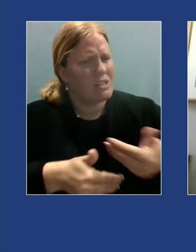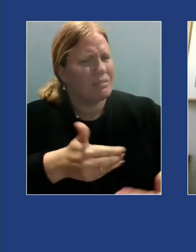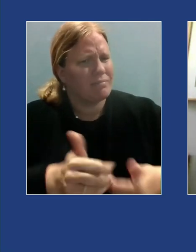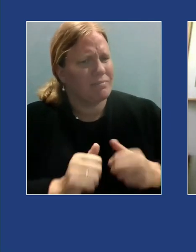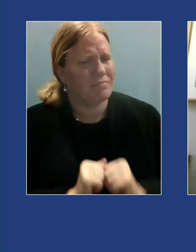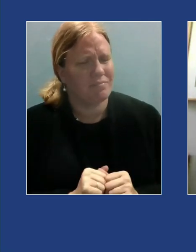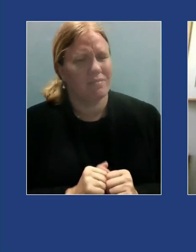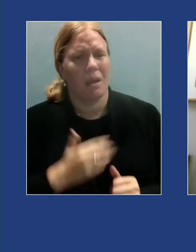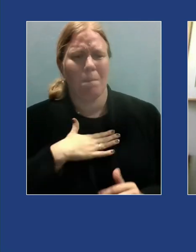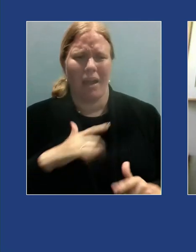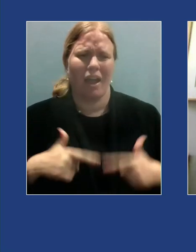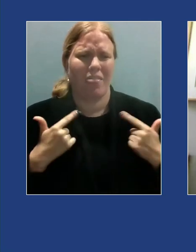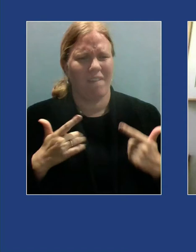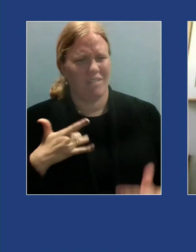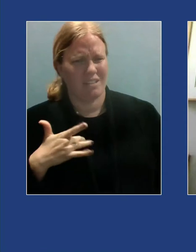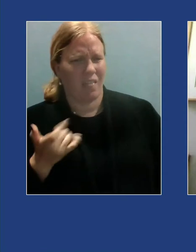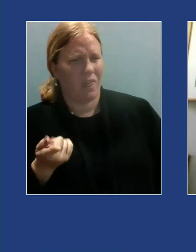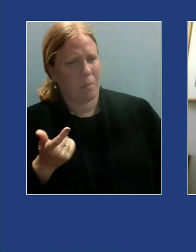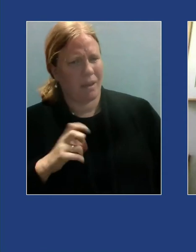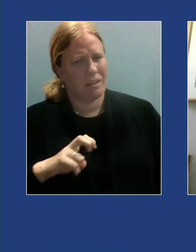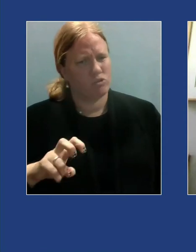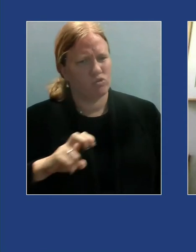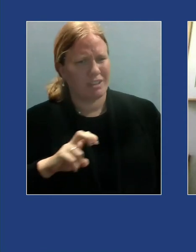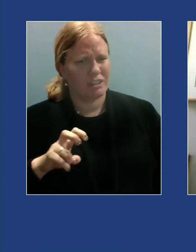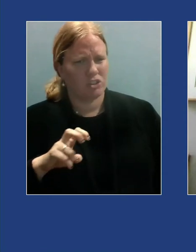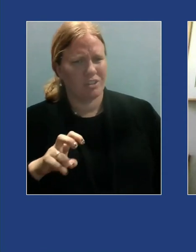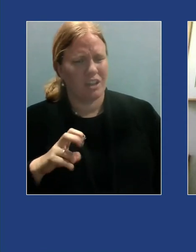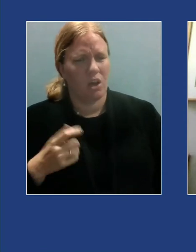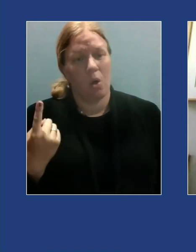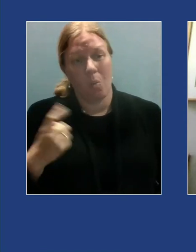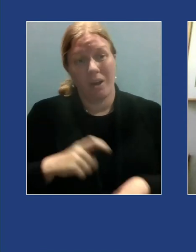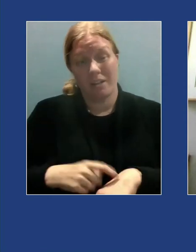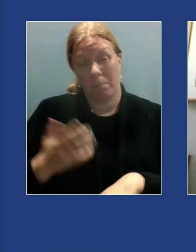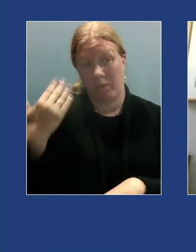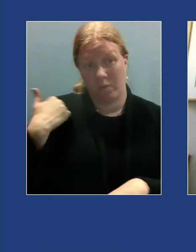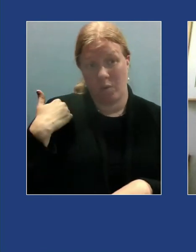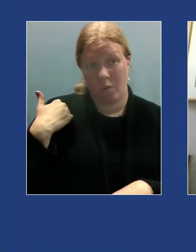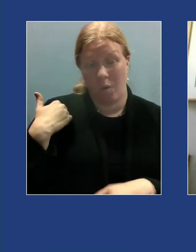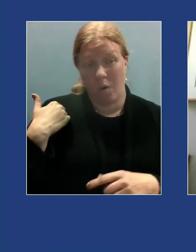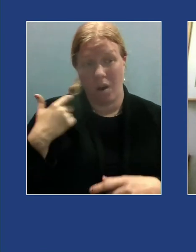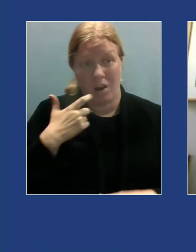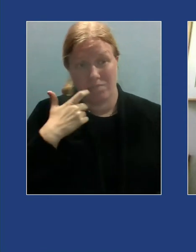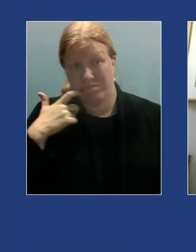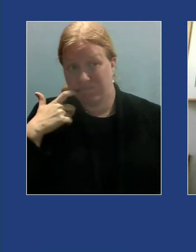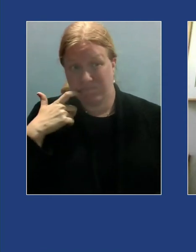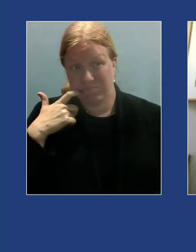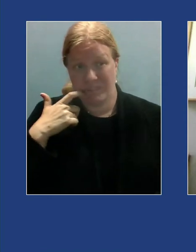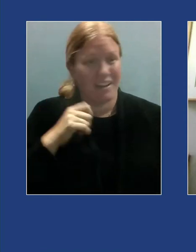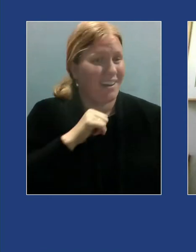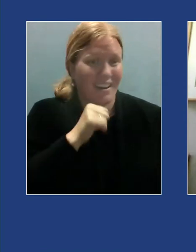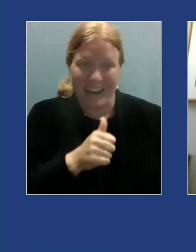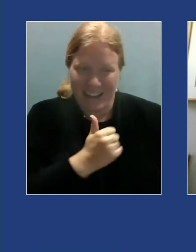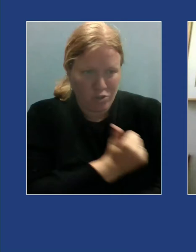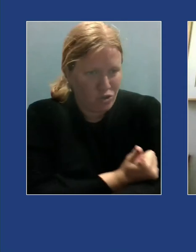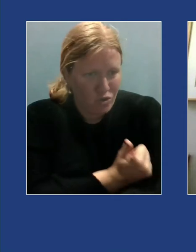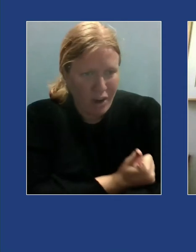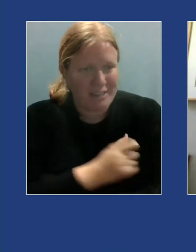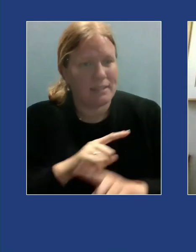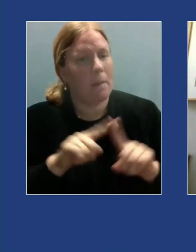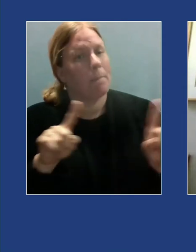I want to say that I also identify as an addict but not of substances I get addicted to people and to relationships